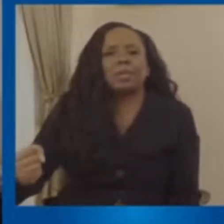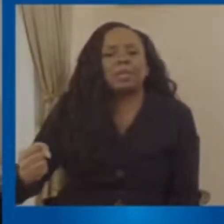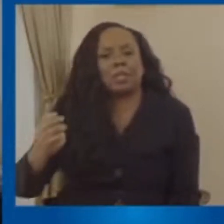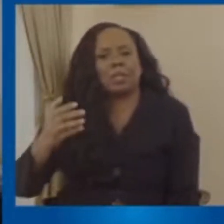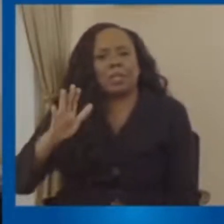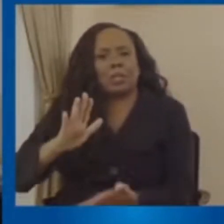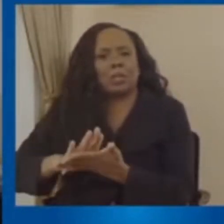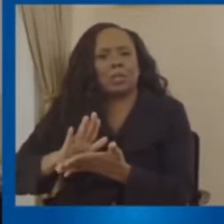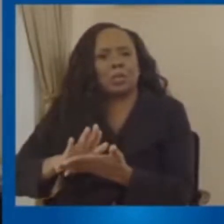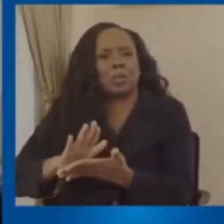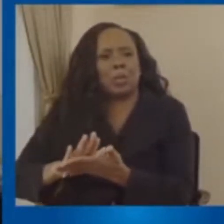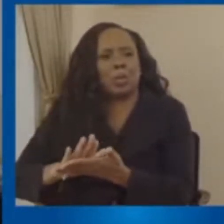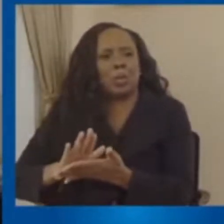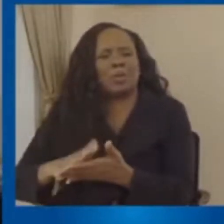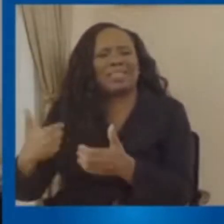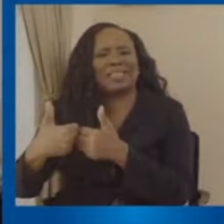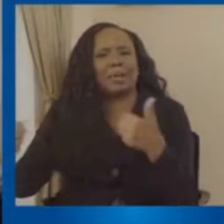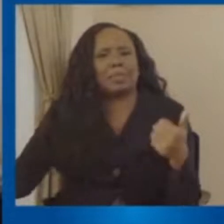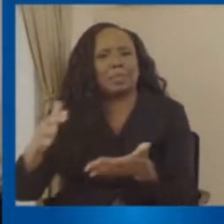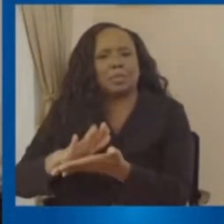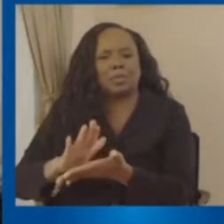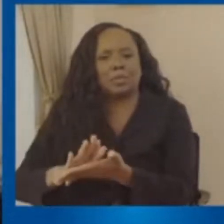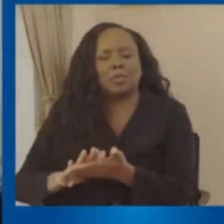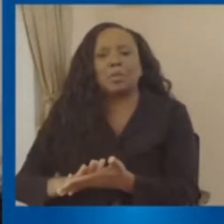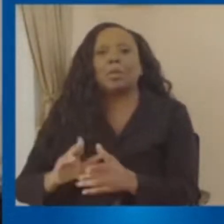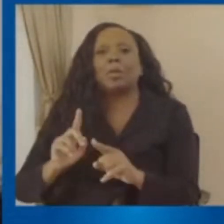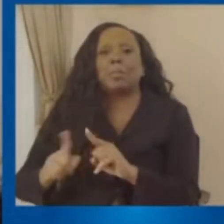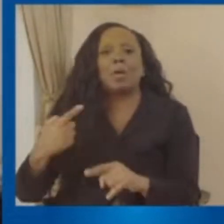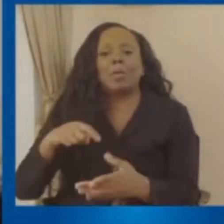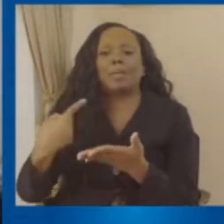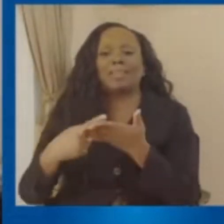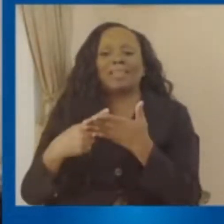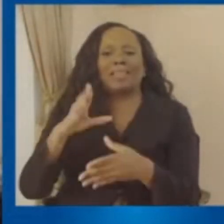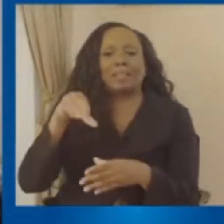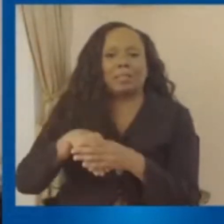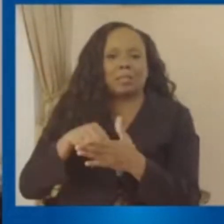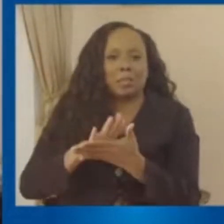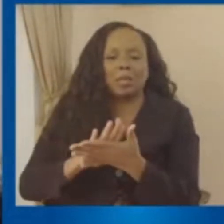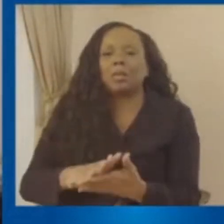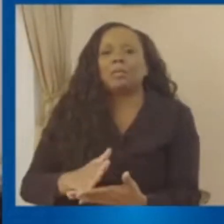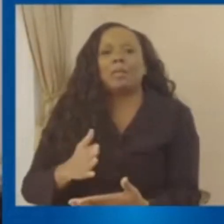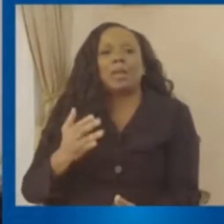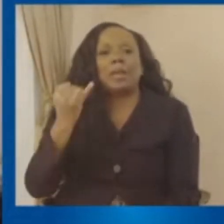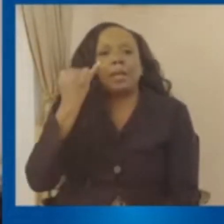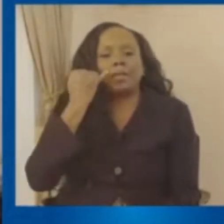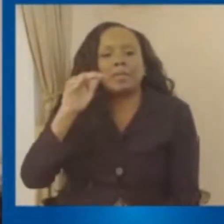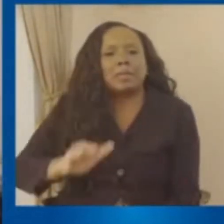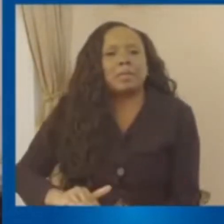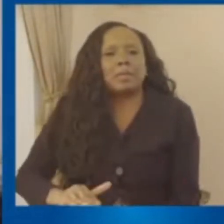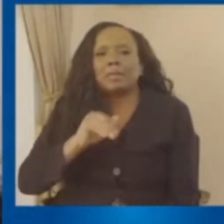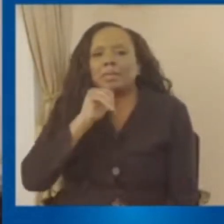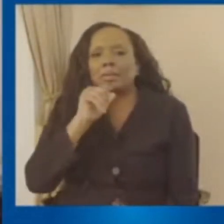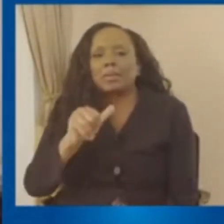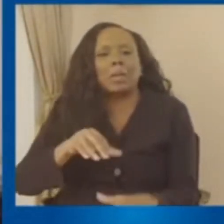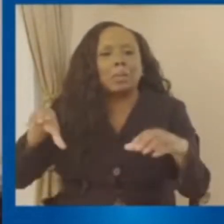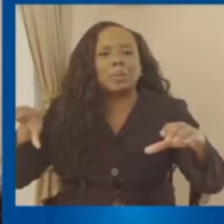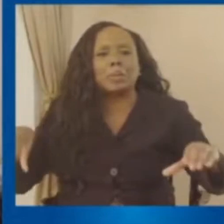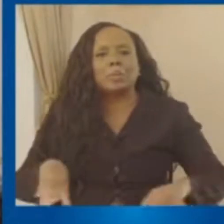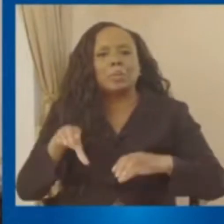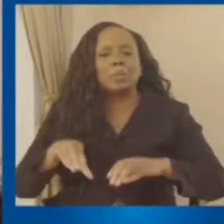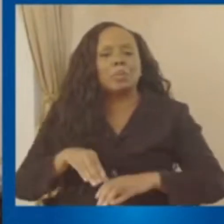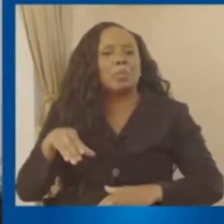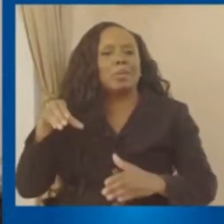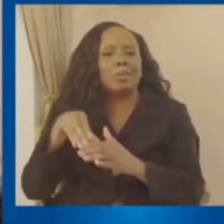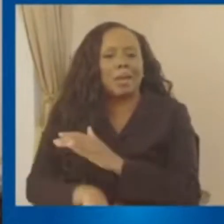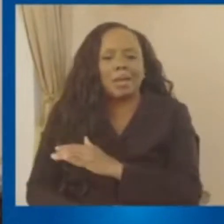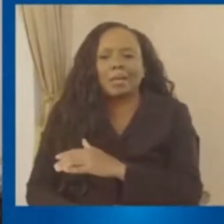So in our new bill, this is addressed so that if a child has not committed a criminal offence, it is no longer coming to contact with